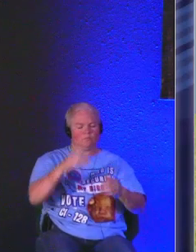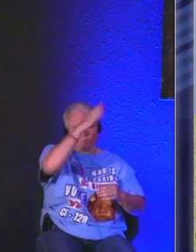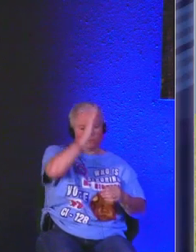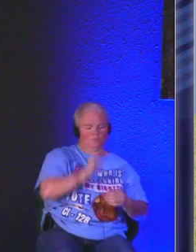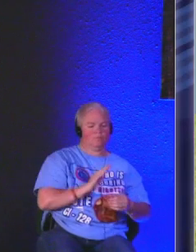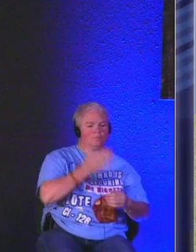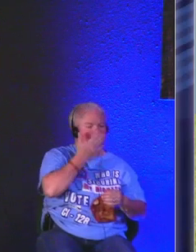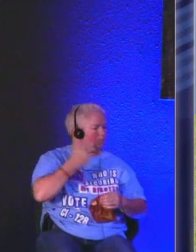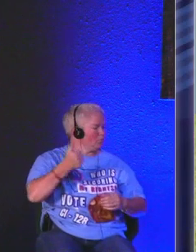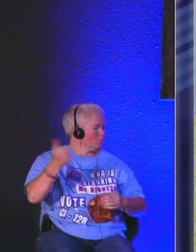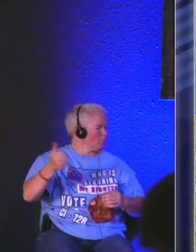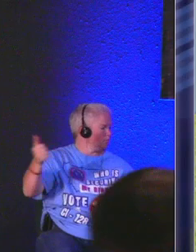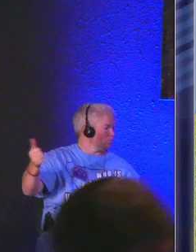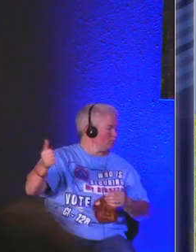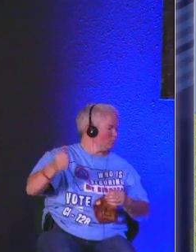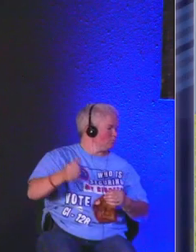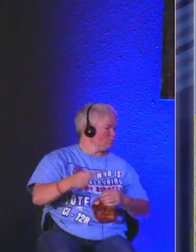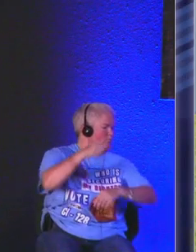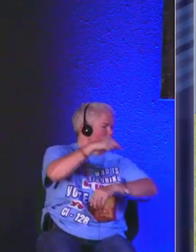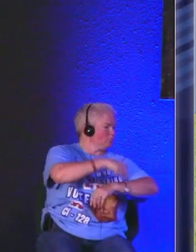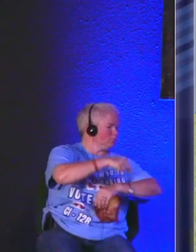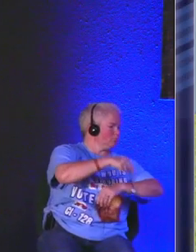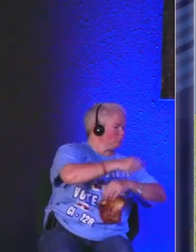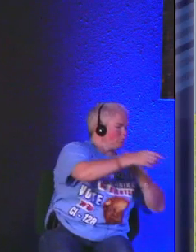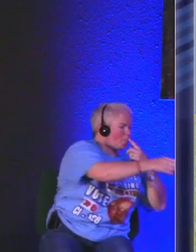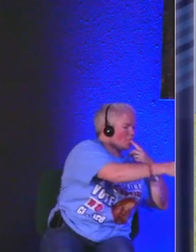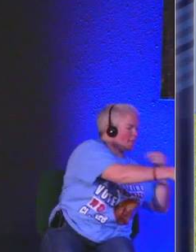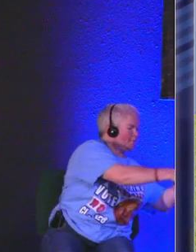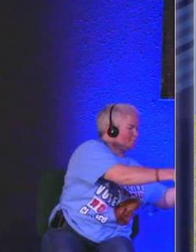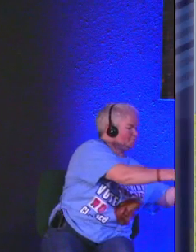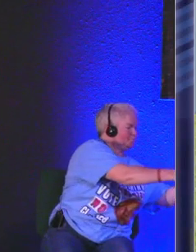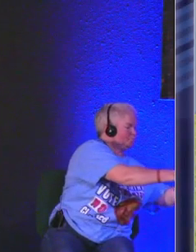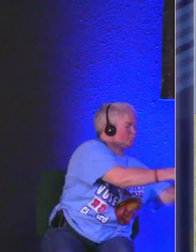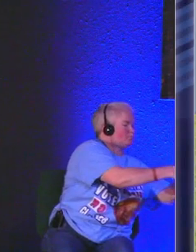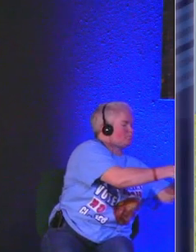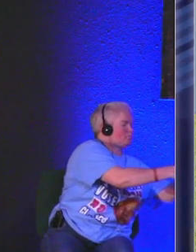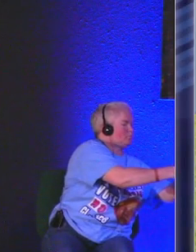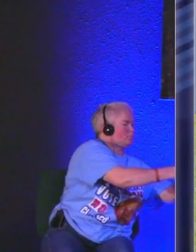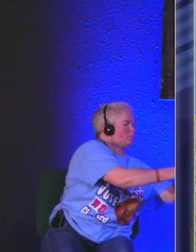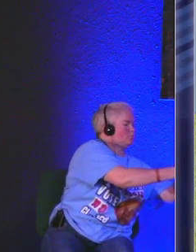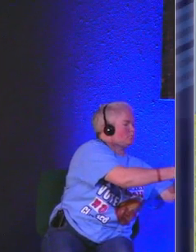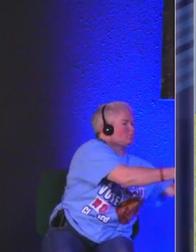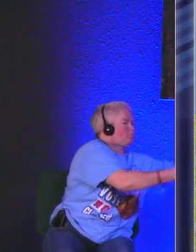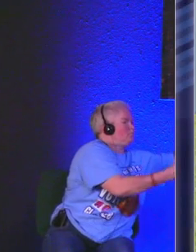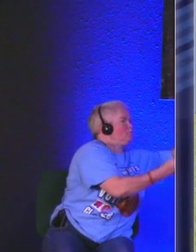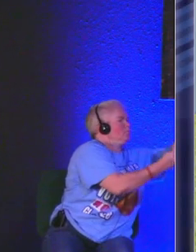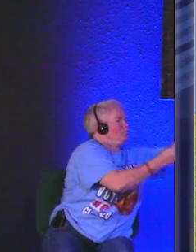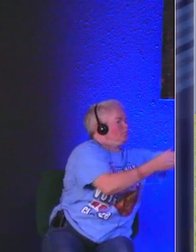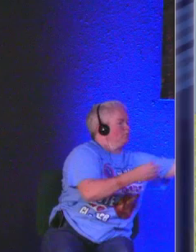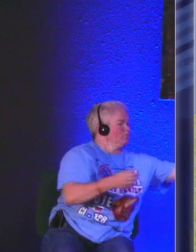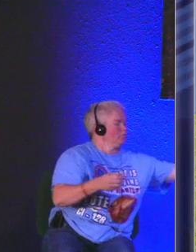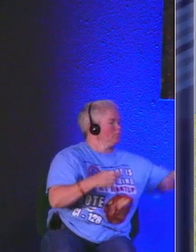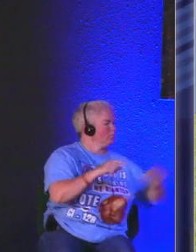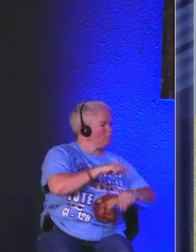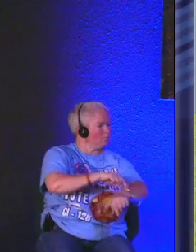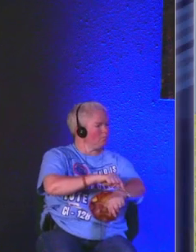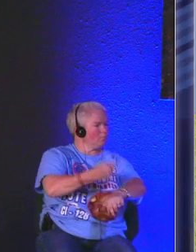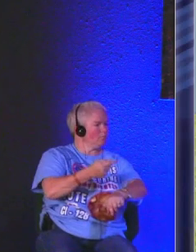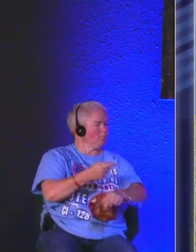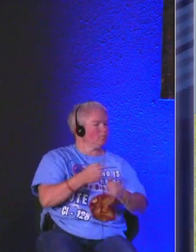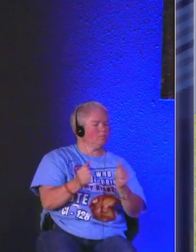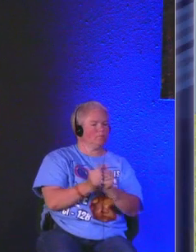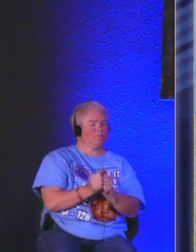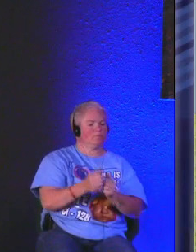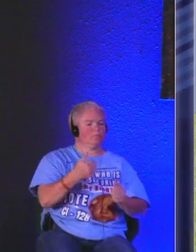in the best of times as long as God is with me or I guess a more